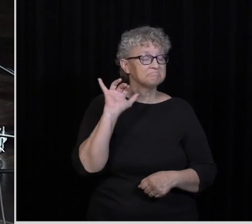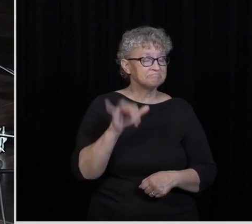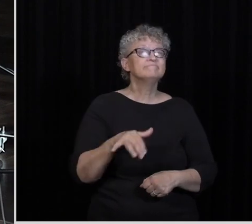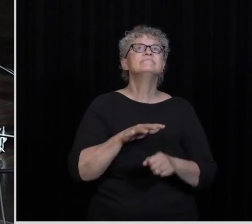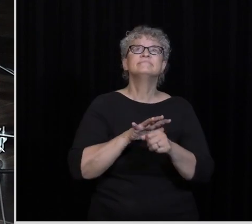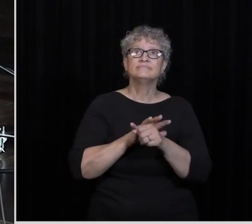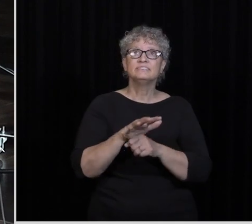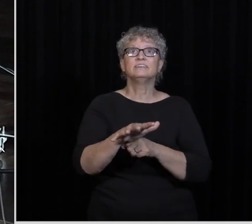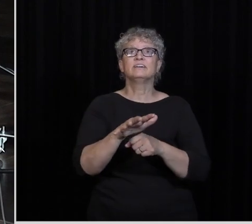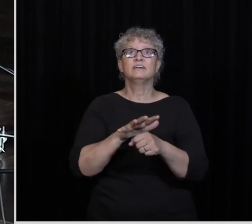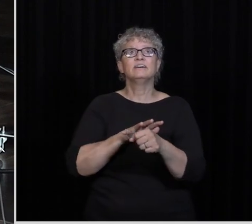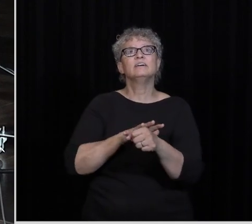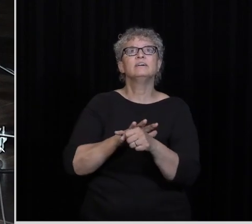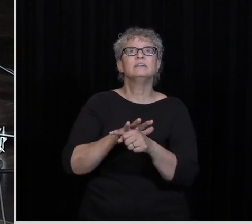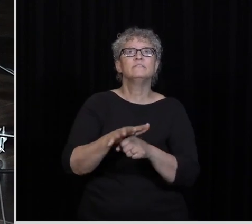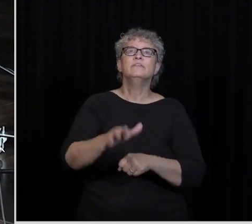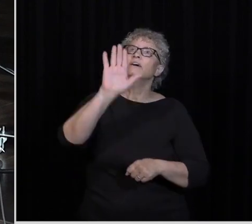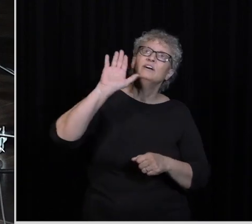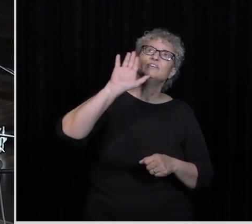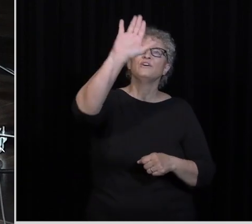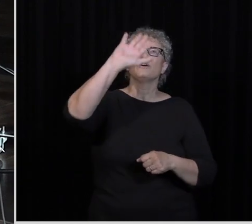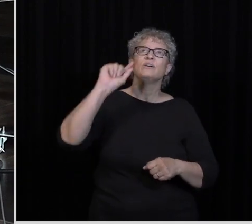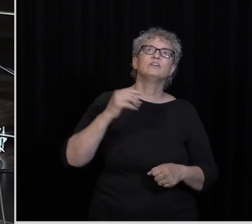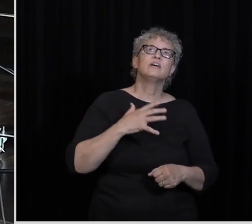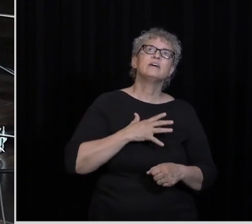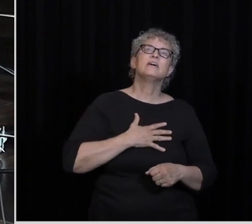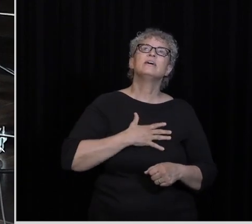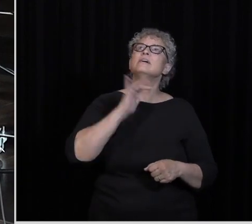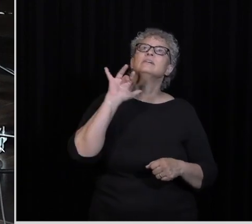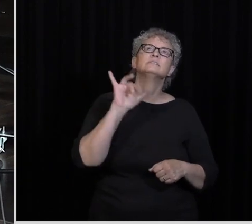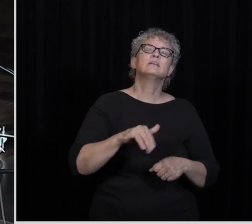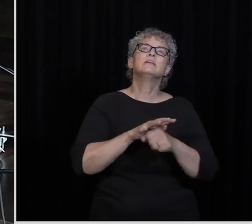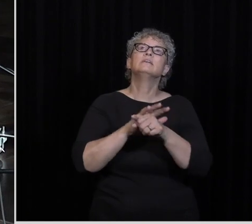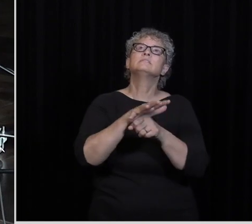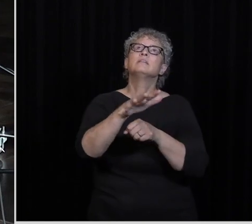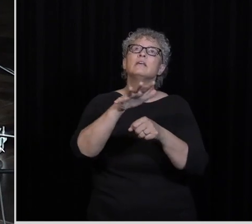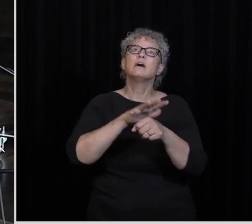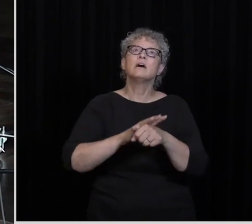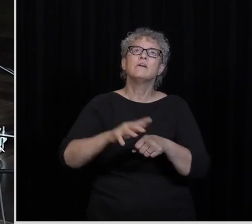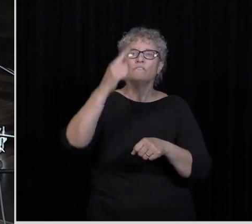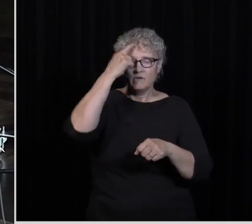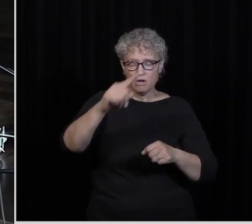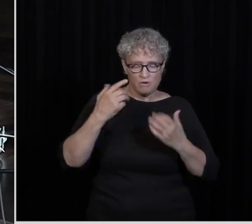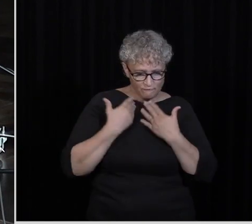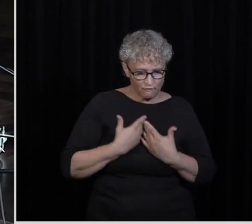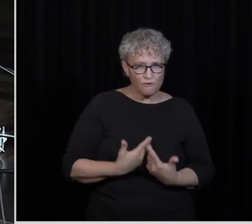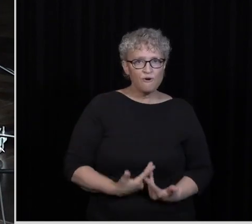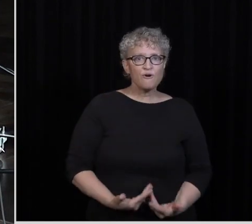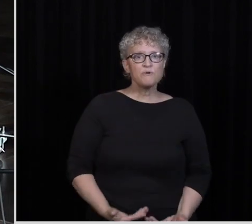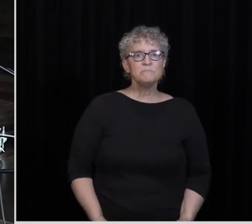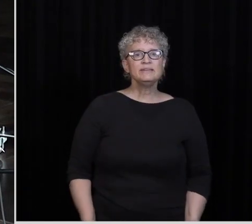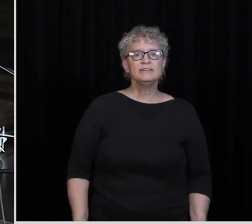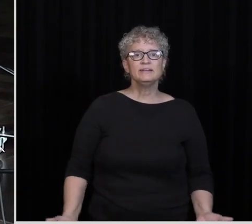is enough Your grace is enough for